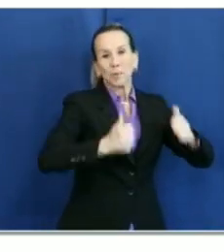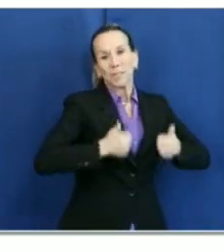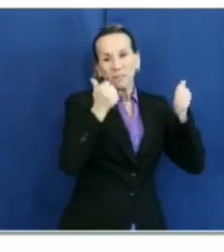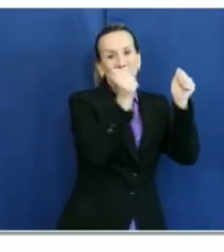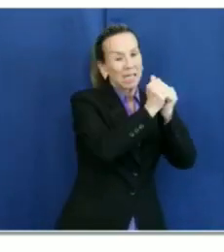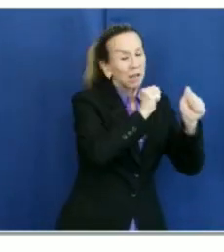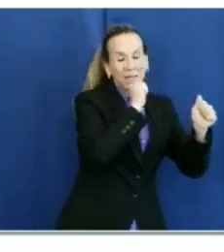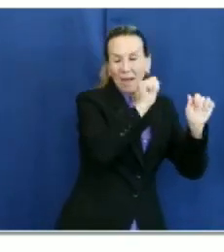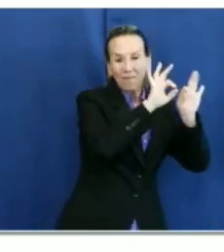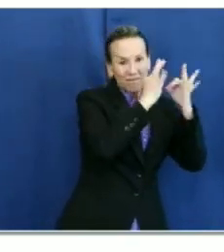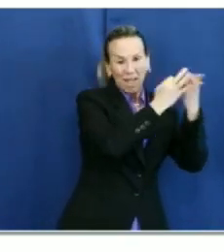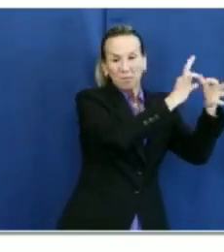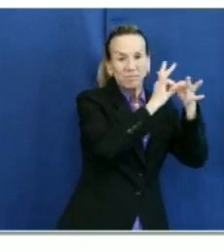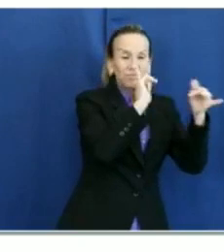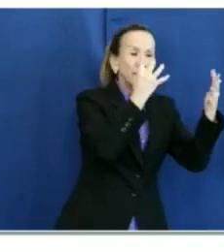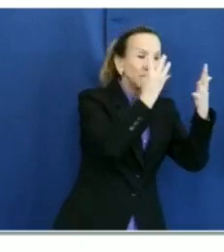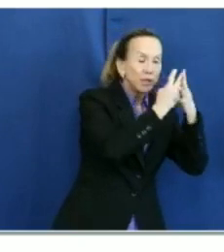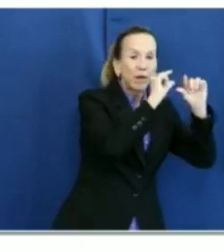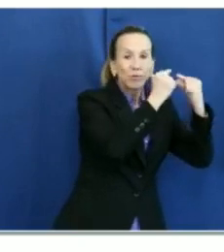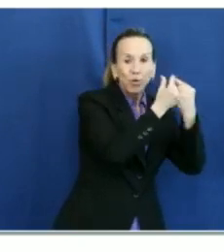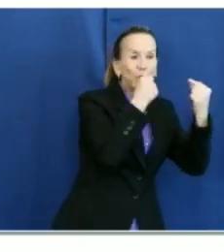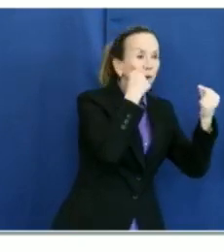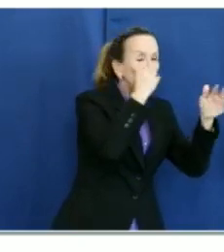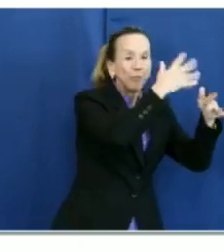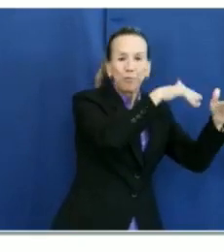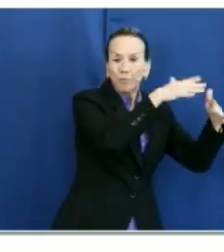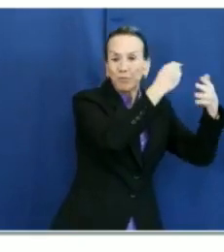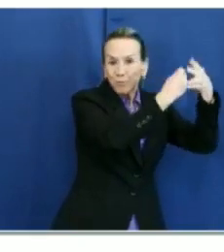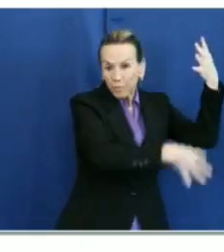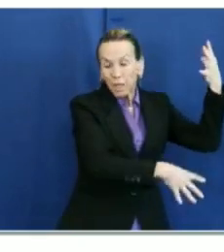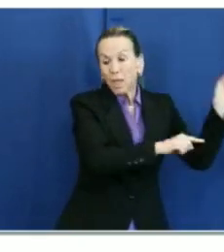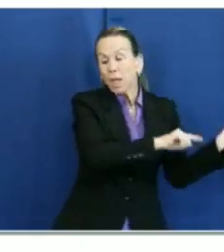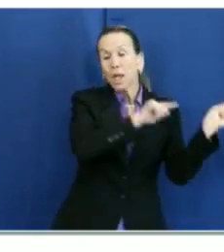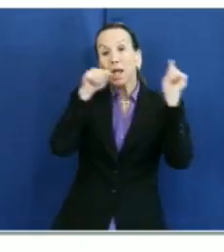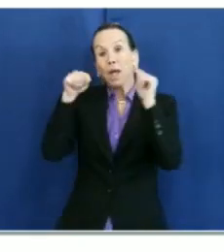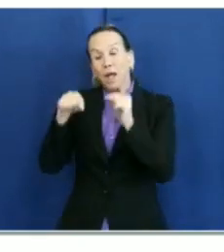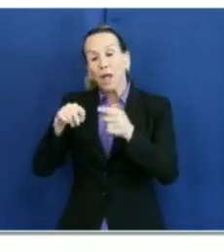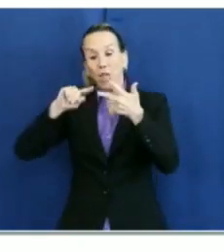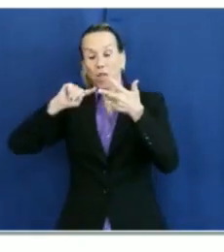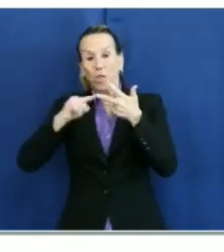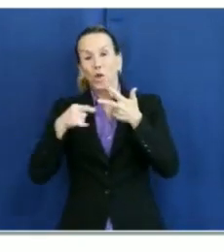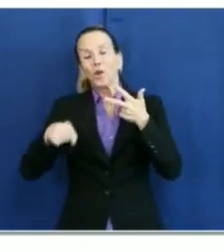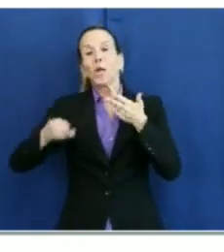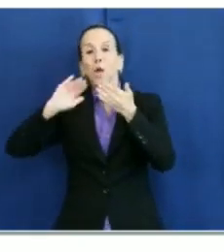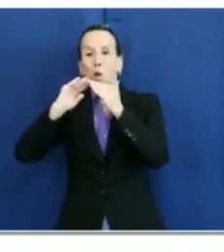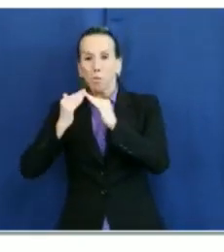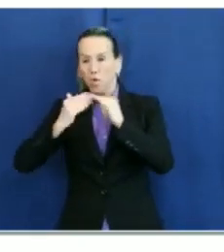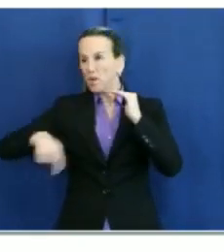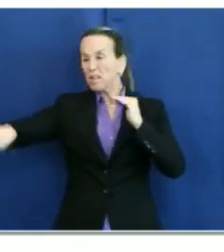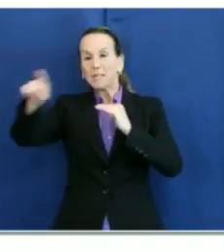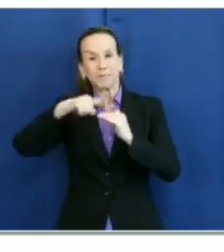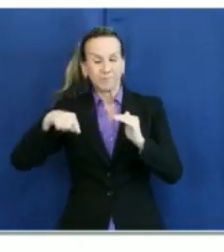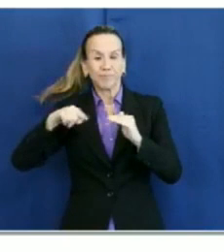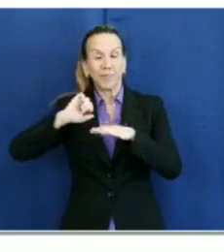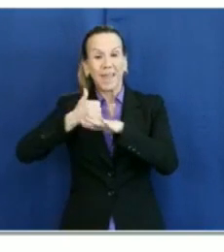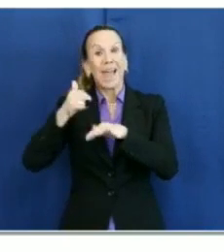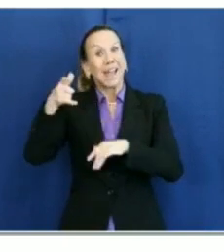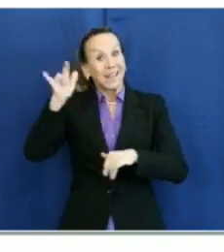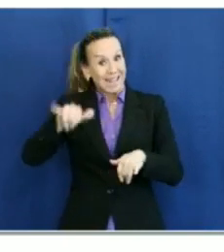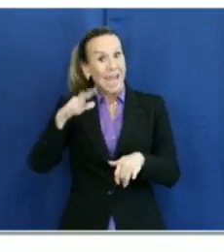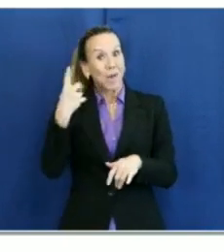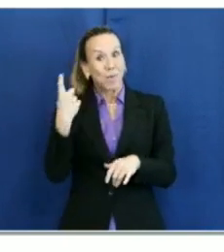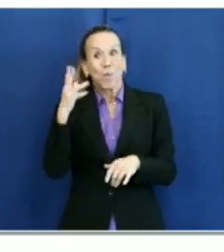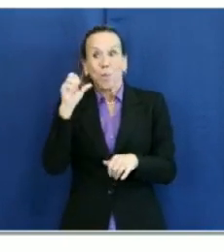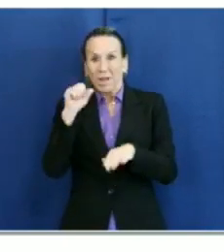the third is community settings. Community settings is one of our county's 13 triggers and is elevated,